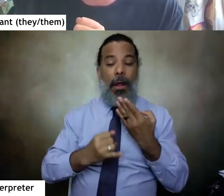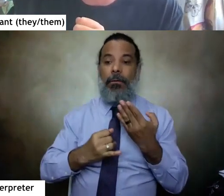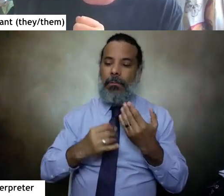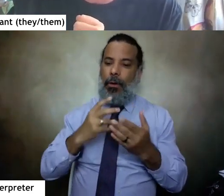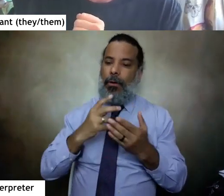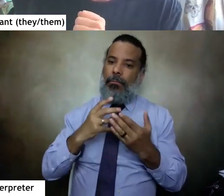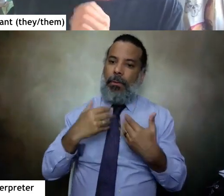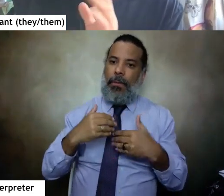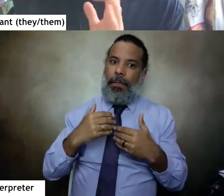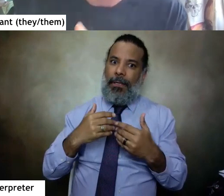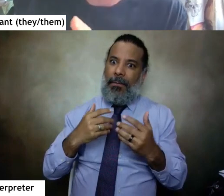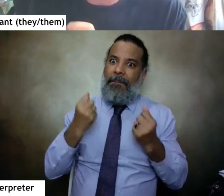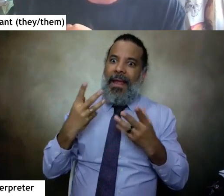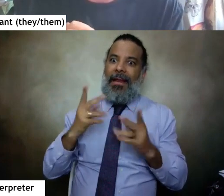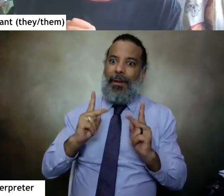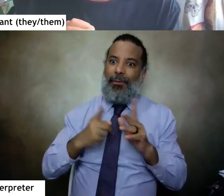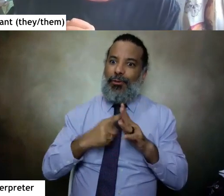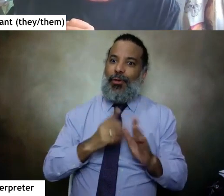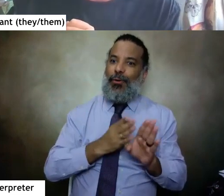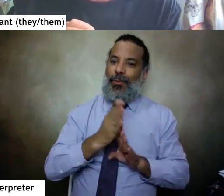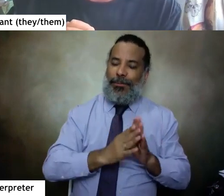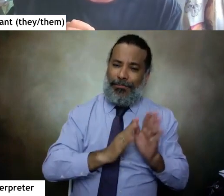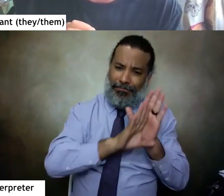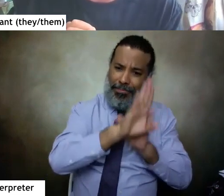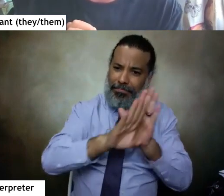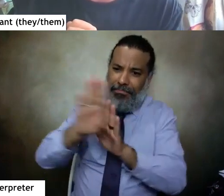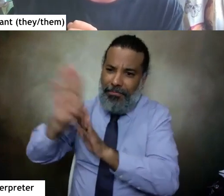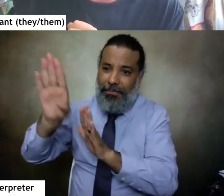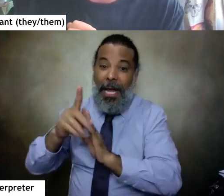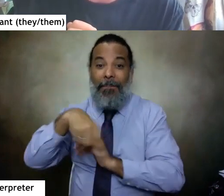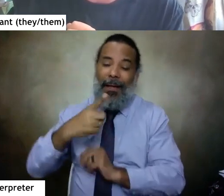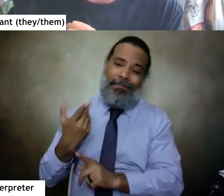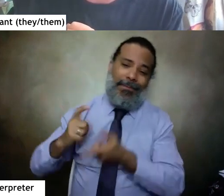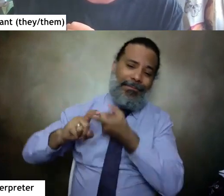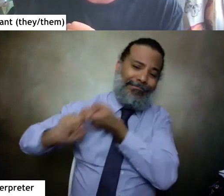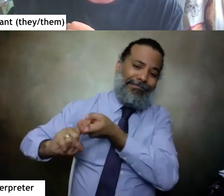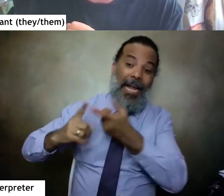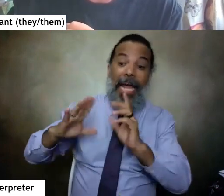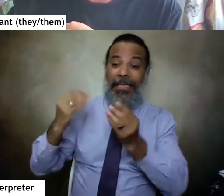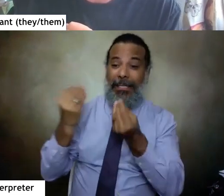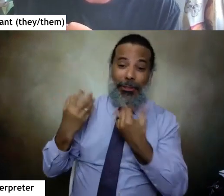careers and I'm grateful to say that many of these artists are still my friends and teachers.